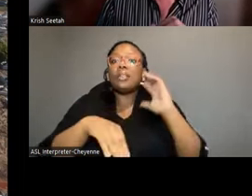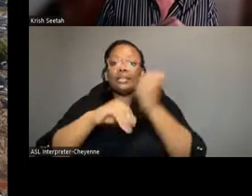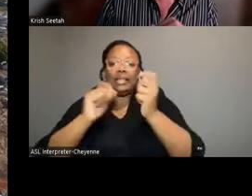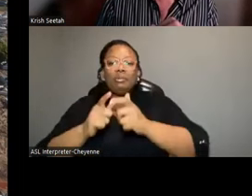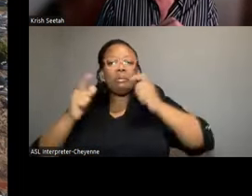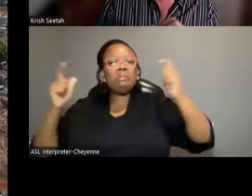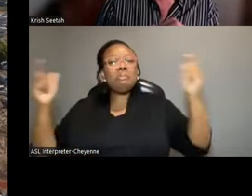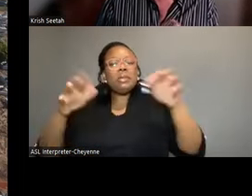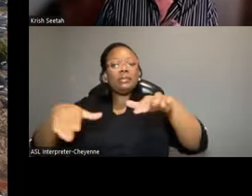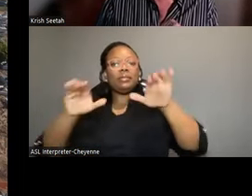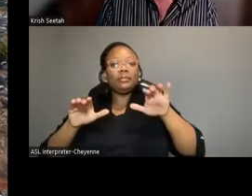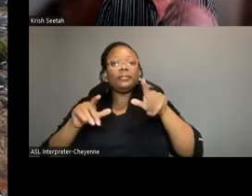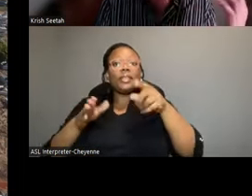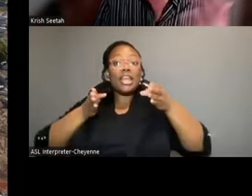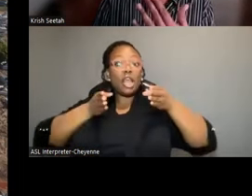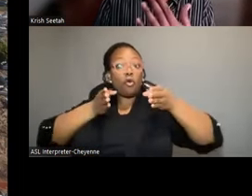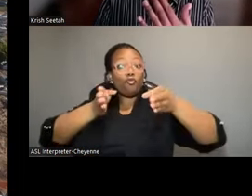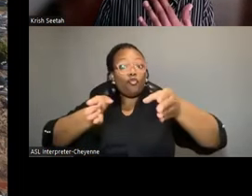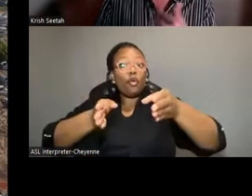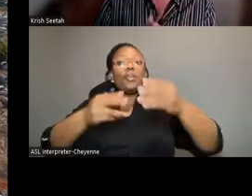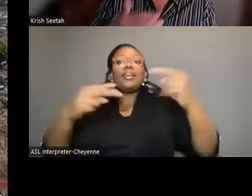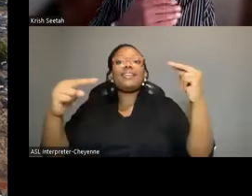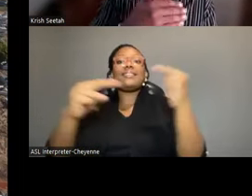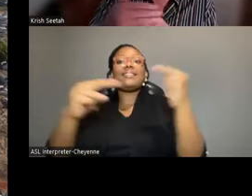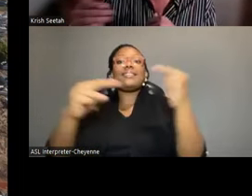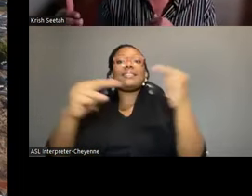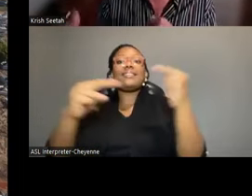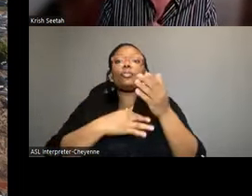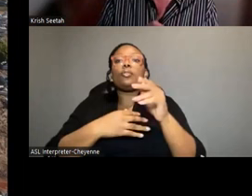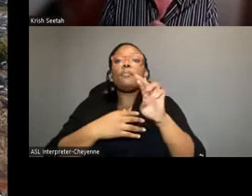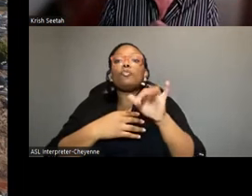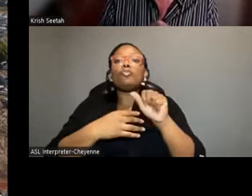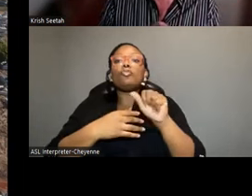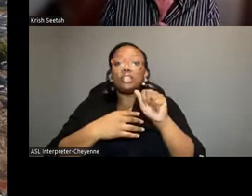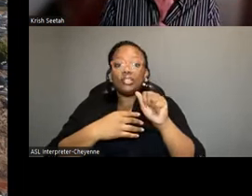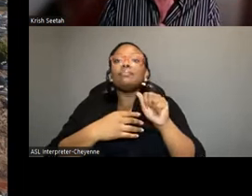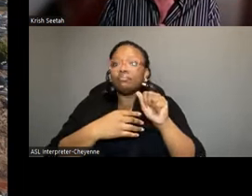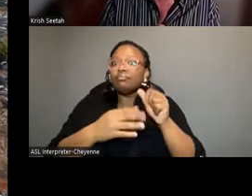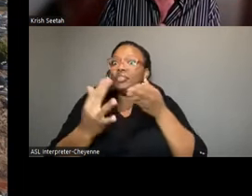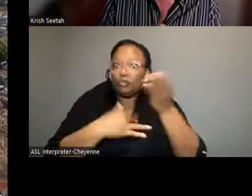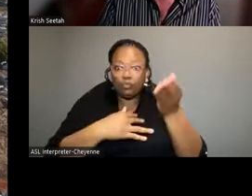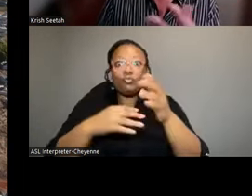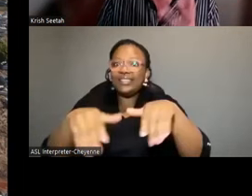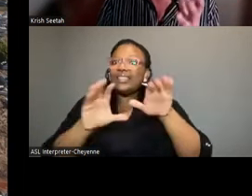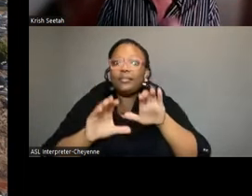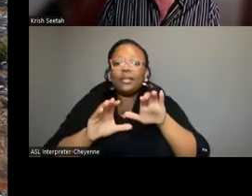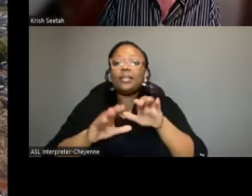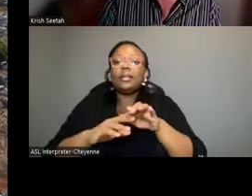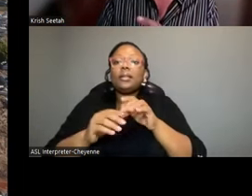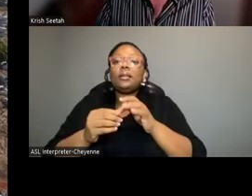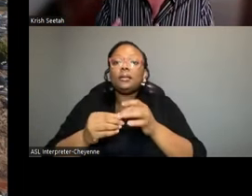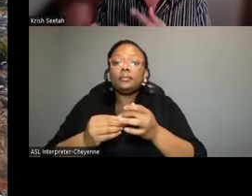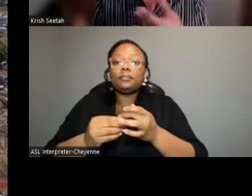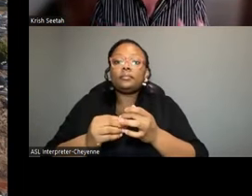This road here is actually the main highway through Mauritius. cut right through the cemetery. This is now a chicken